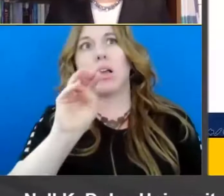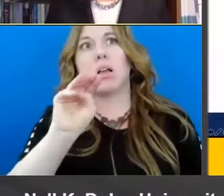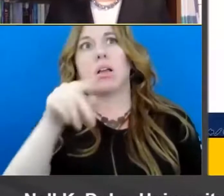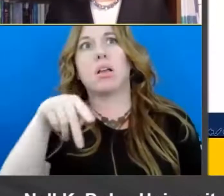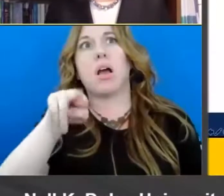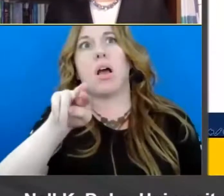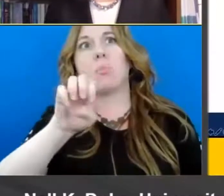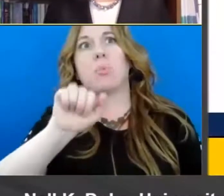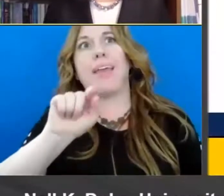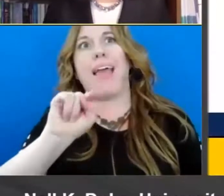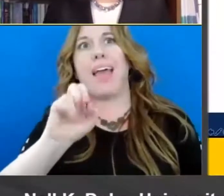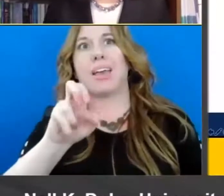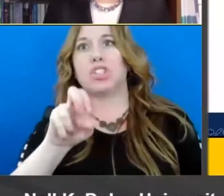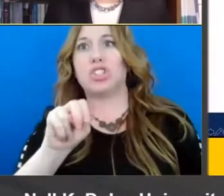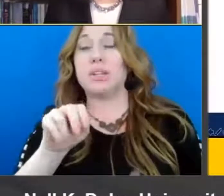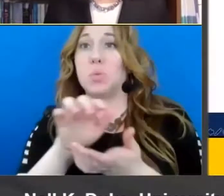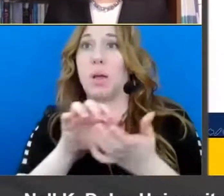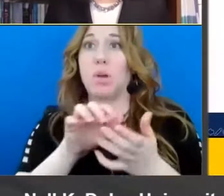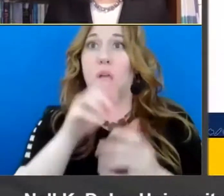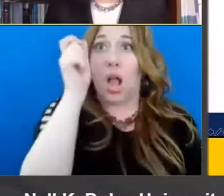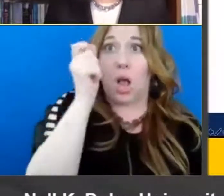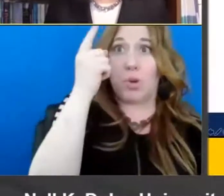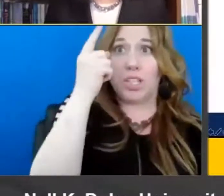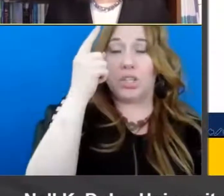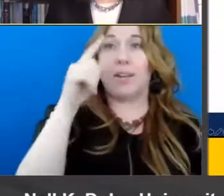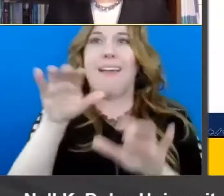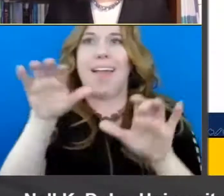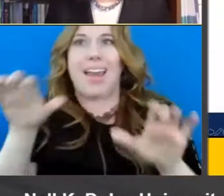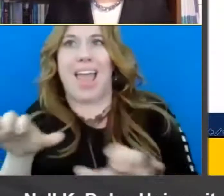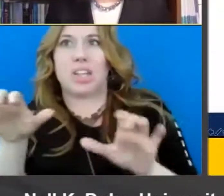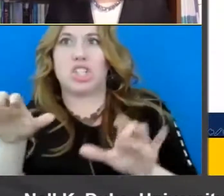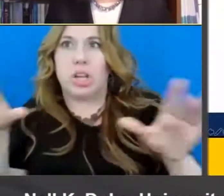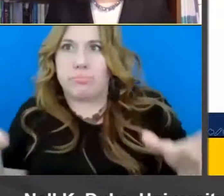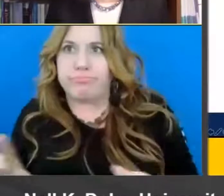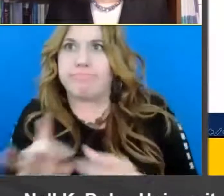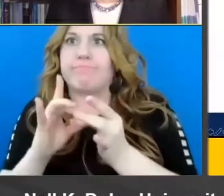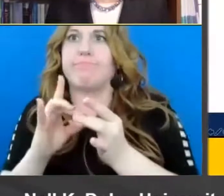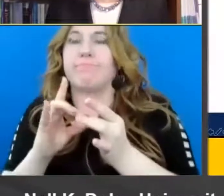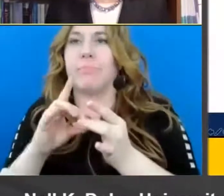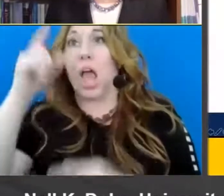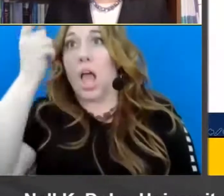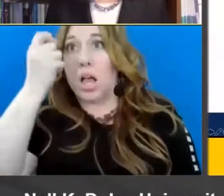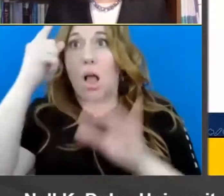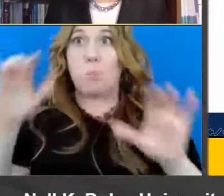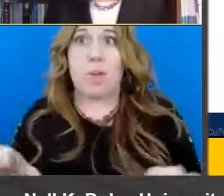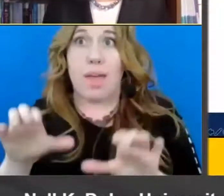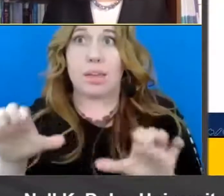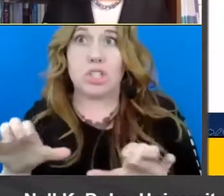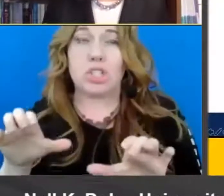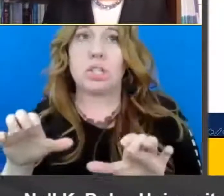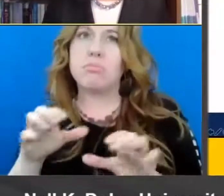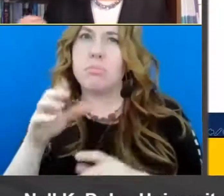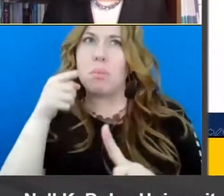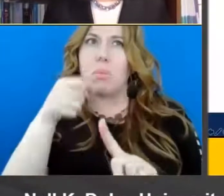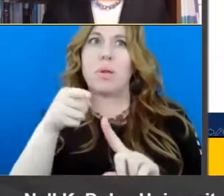which is a combination of comprehension and action and the idea is that compreaction is the